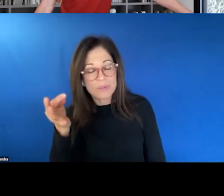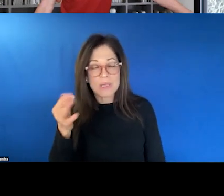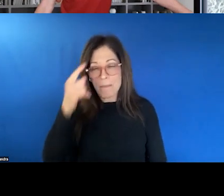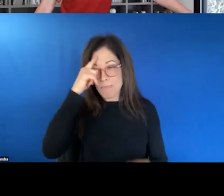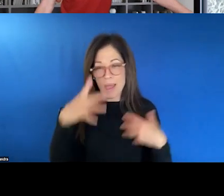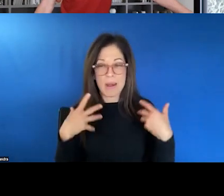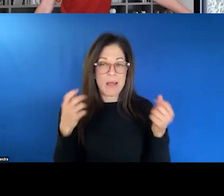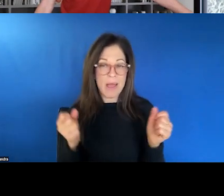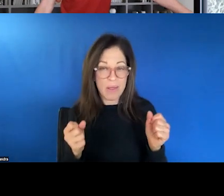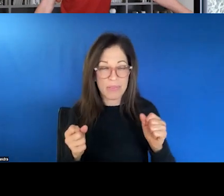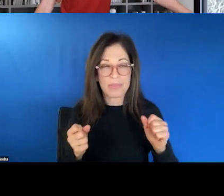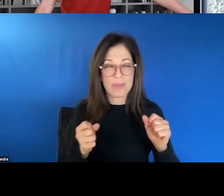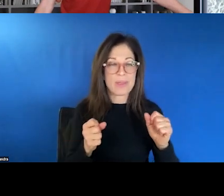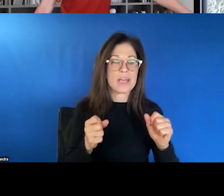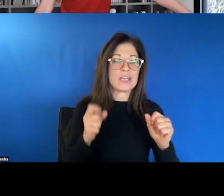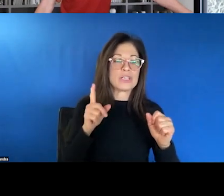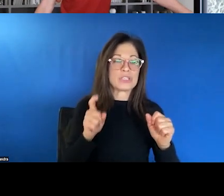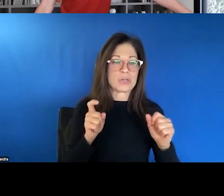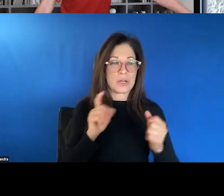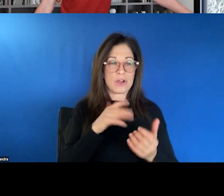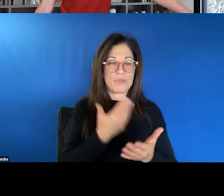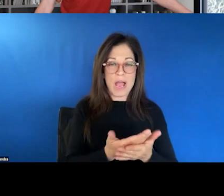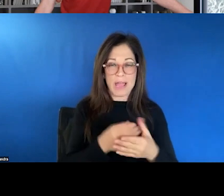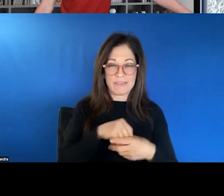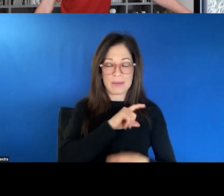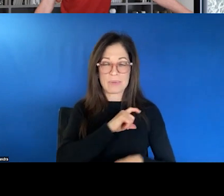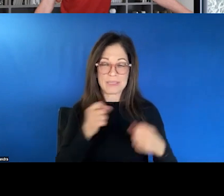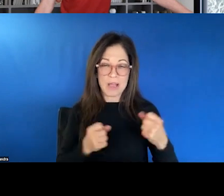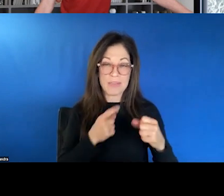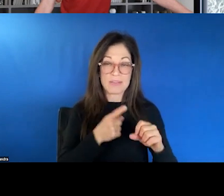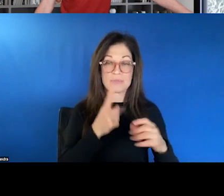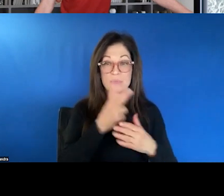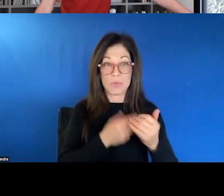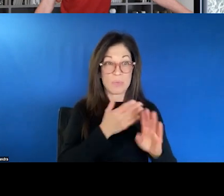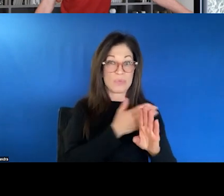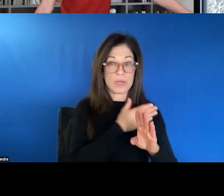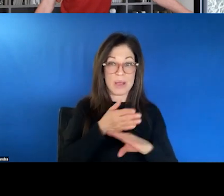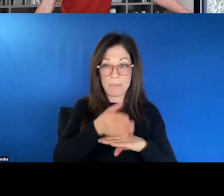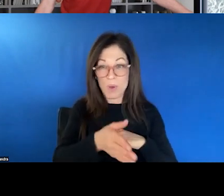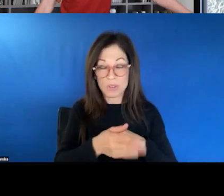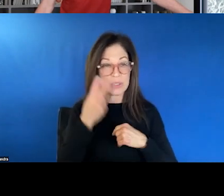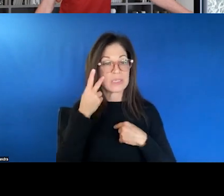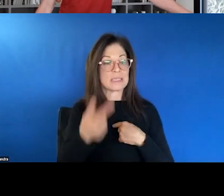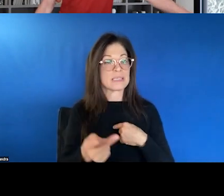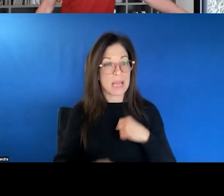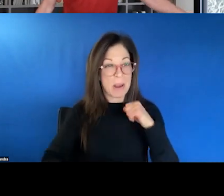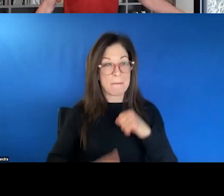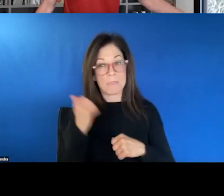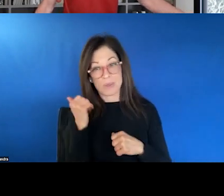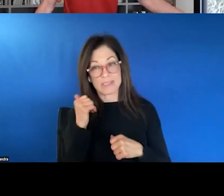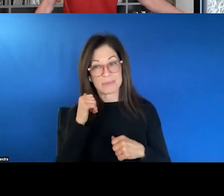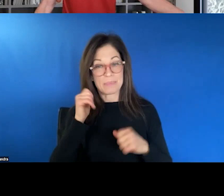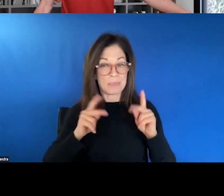car co-responder. This is the both the pre and the post. And you can see that the lion's share of this community